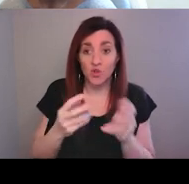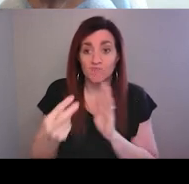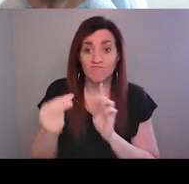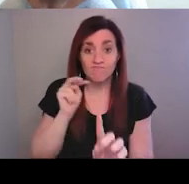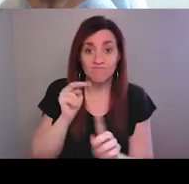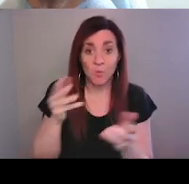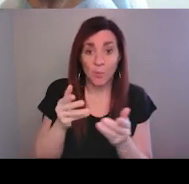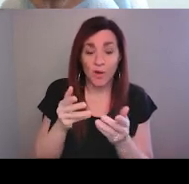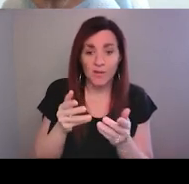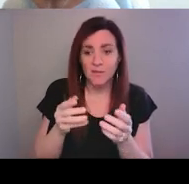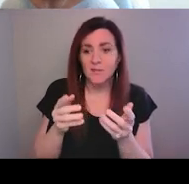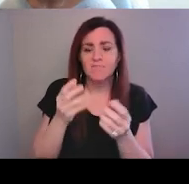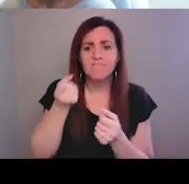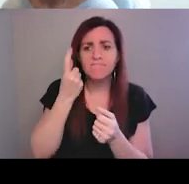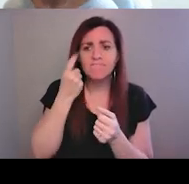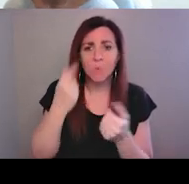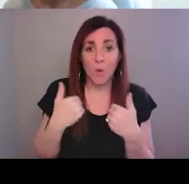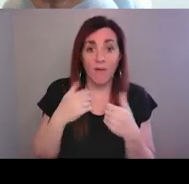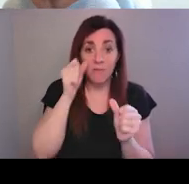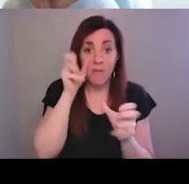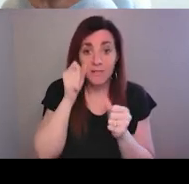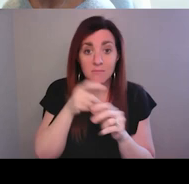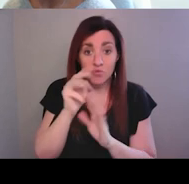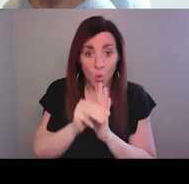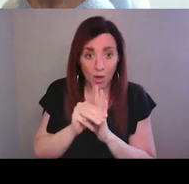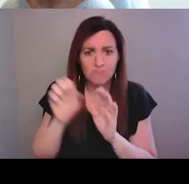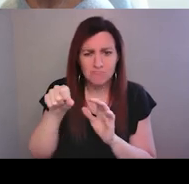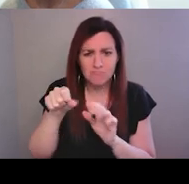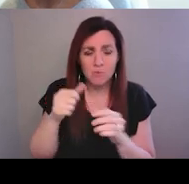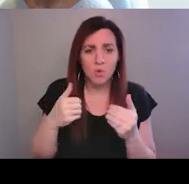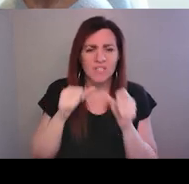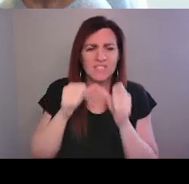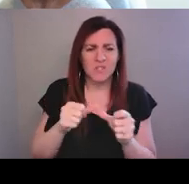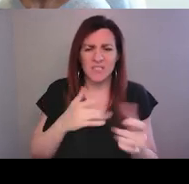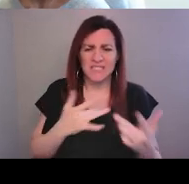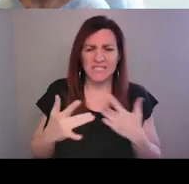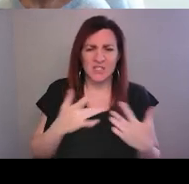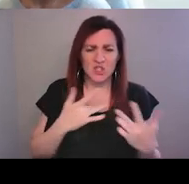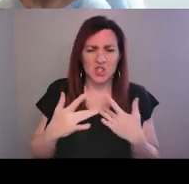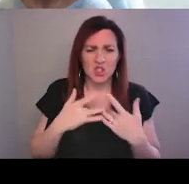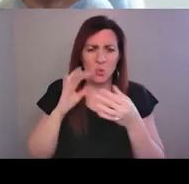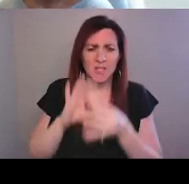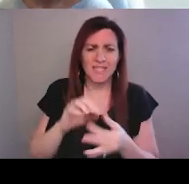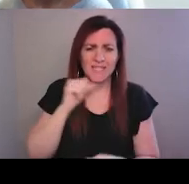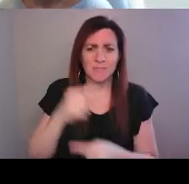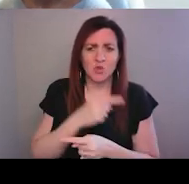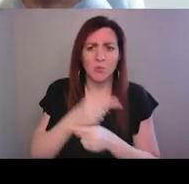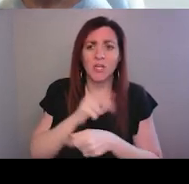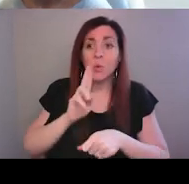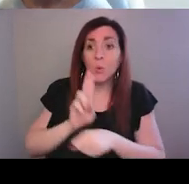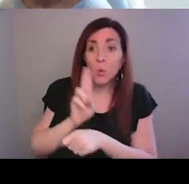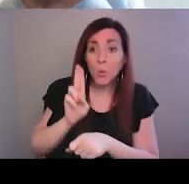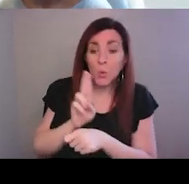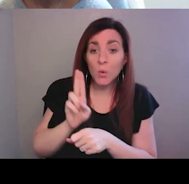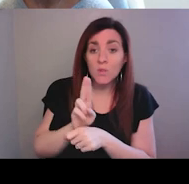was we continue, even though we have this amazing program, we continue to have concerns with the inappropriate use of